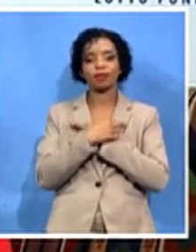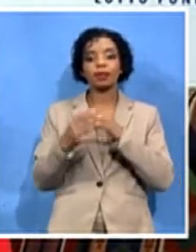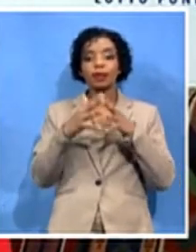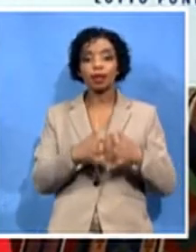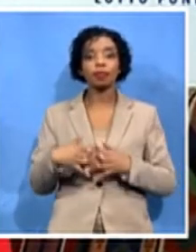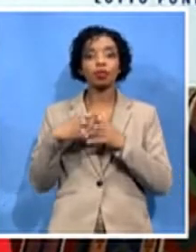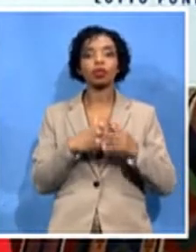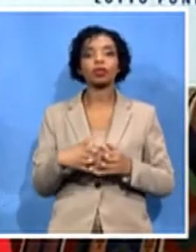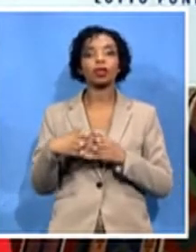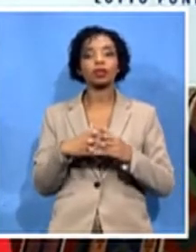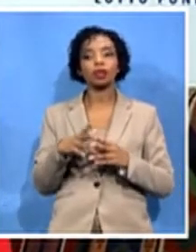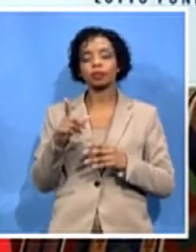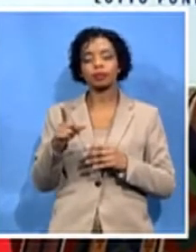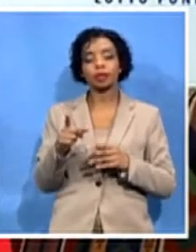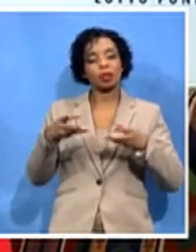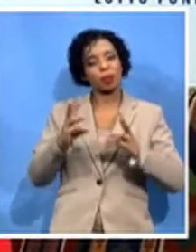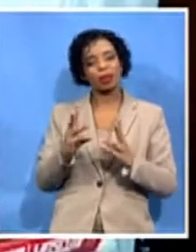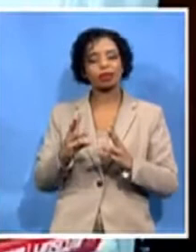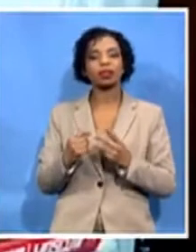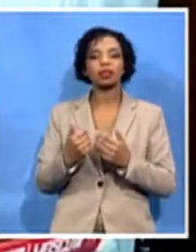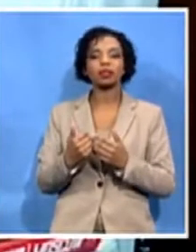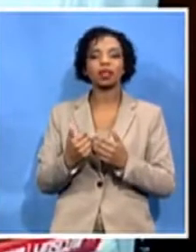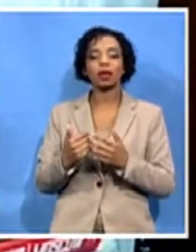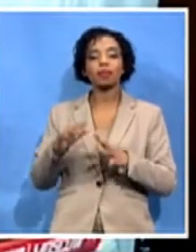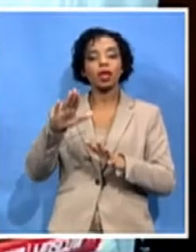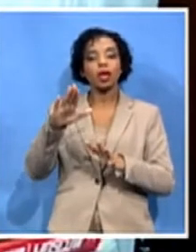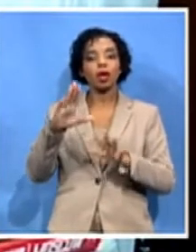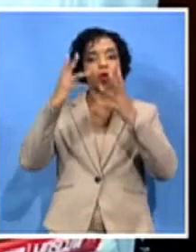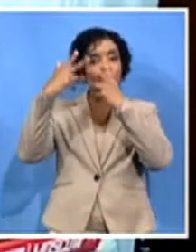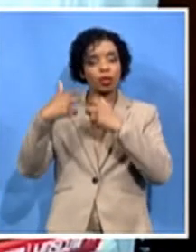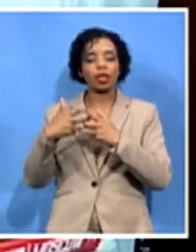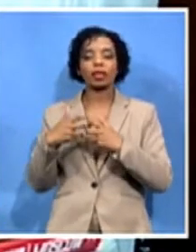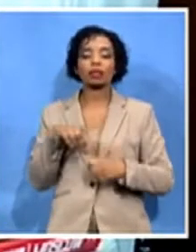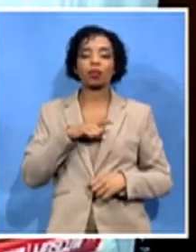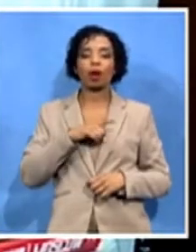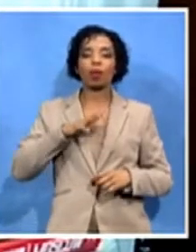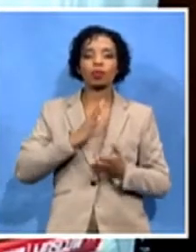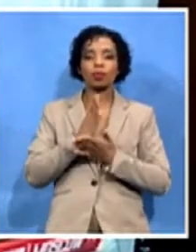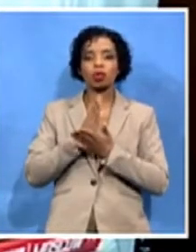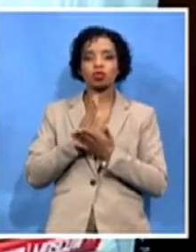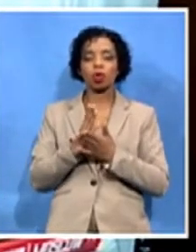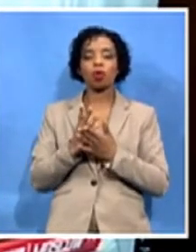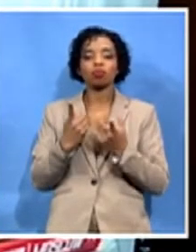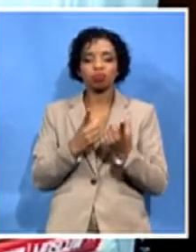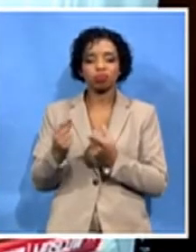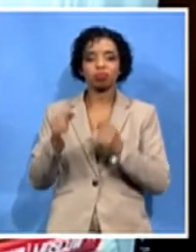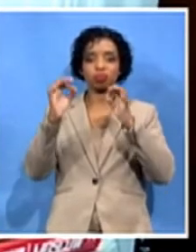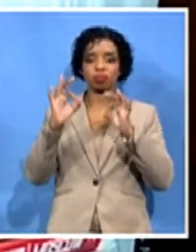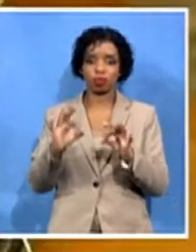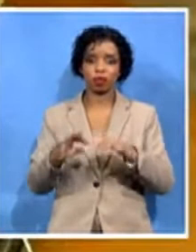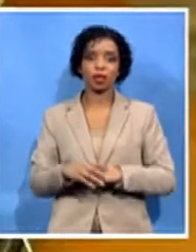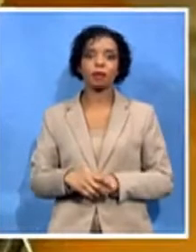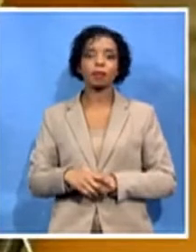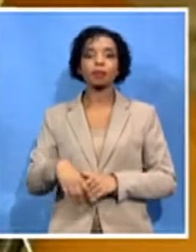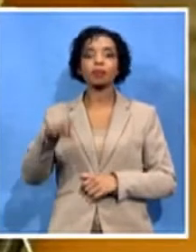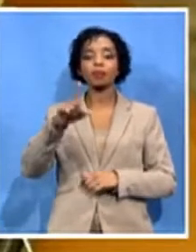that it's done properly. The month of October marks the world-famous Rivonia trial. This led to the